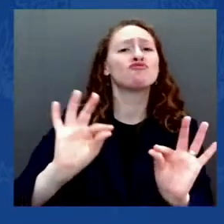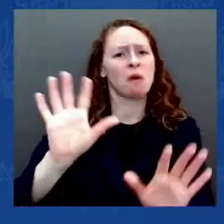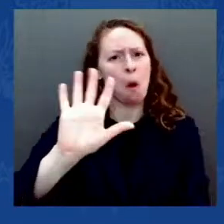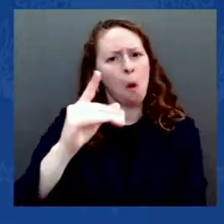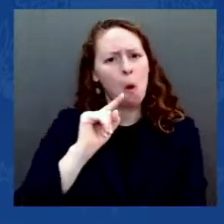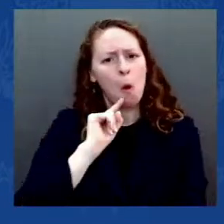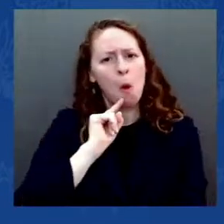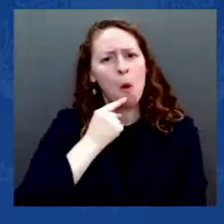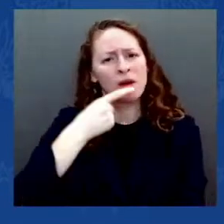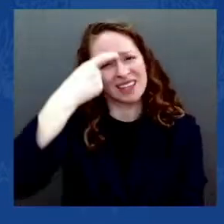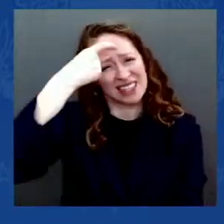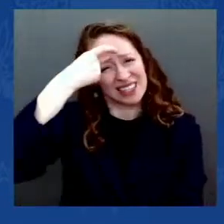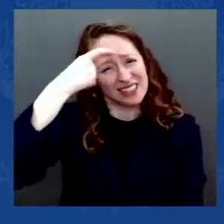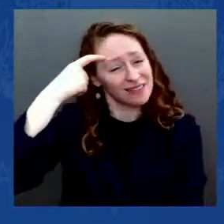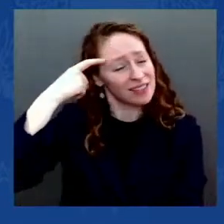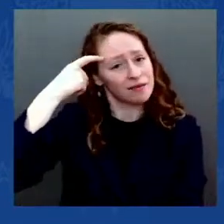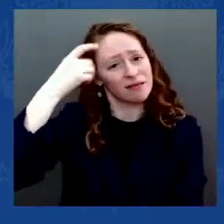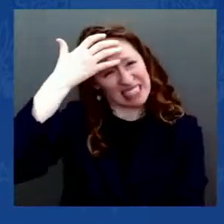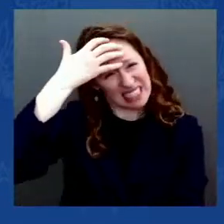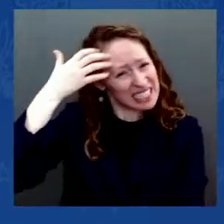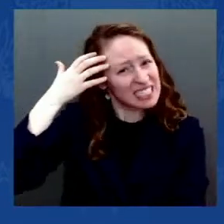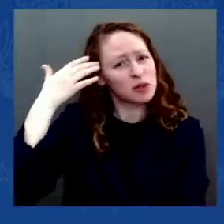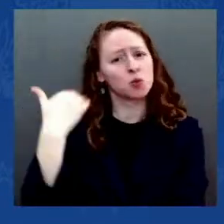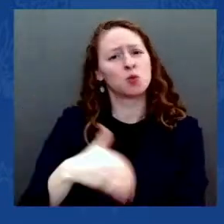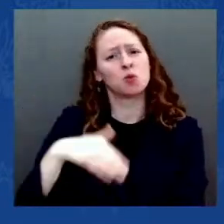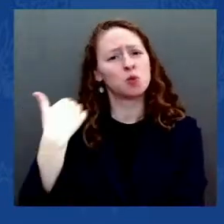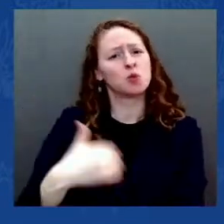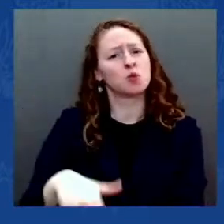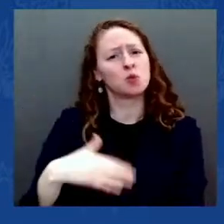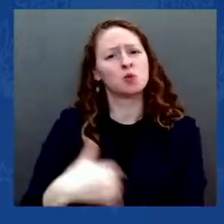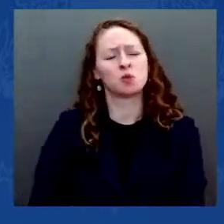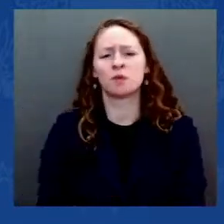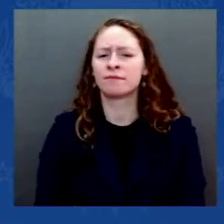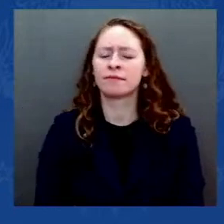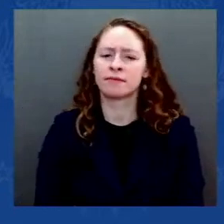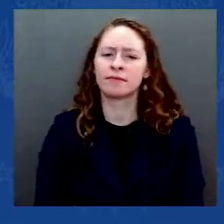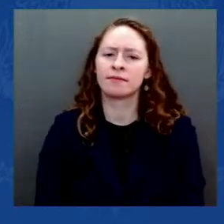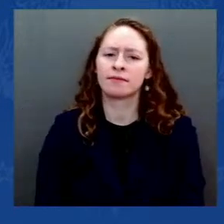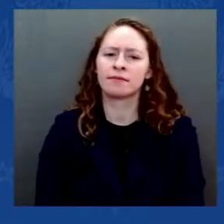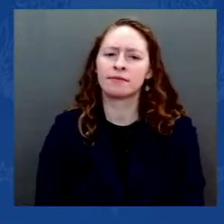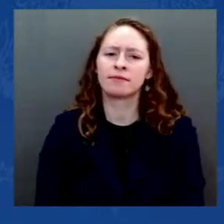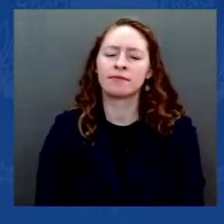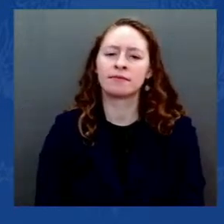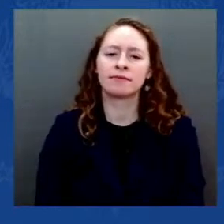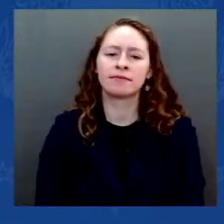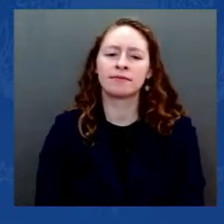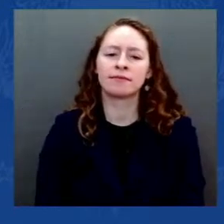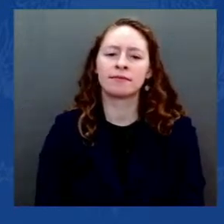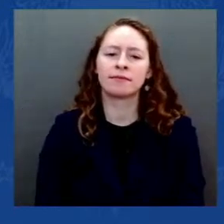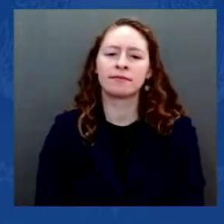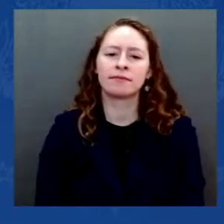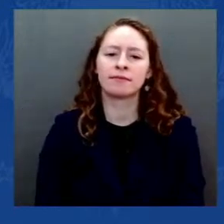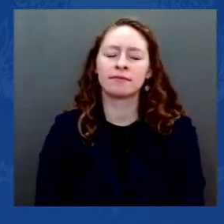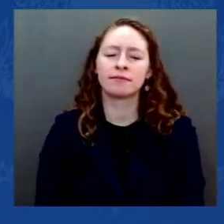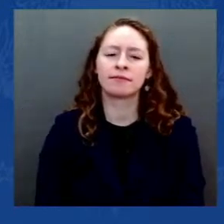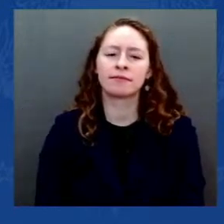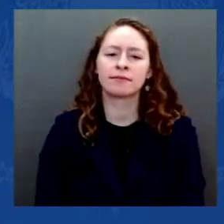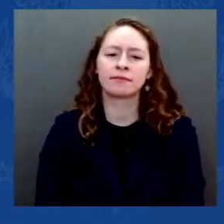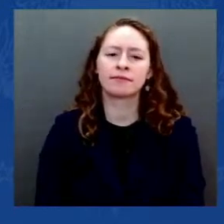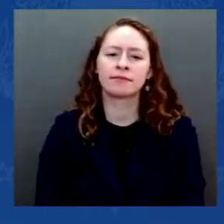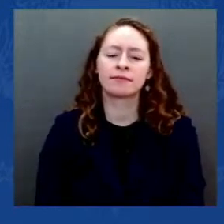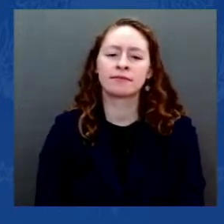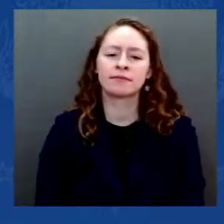and it's no more true or real than we think about the events of January 6th. We are